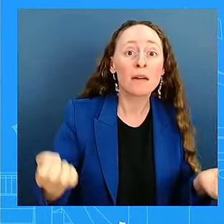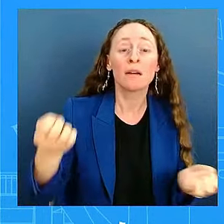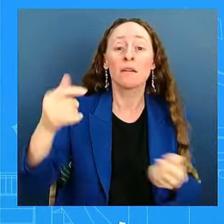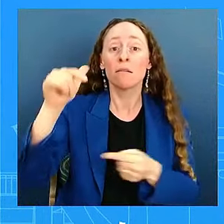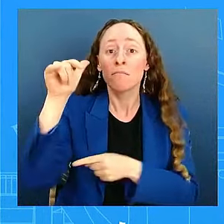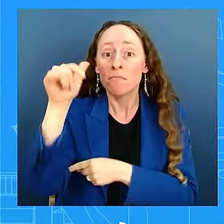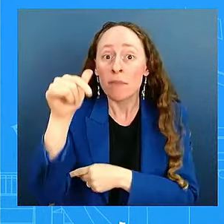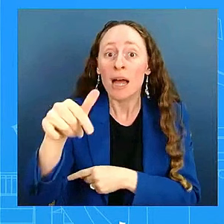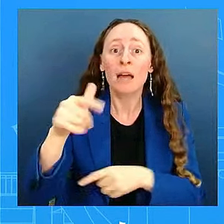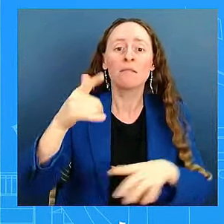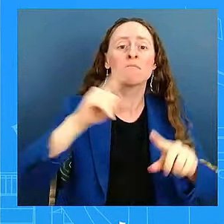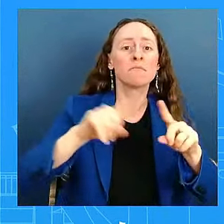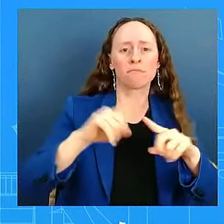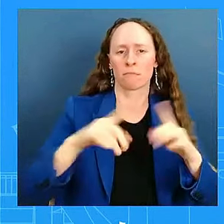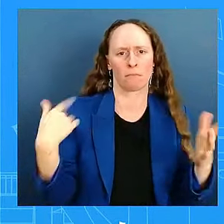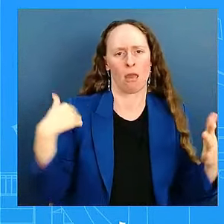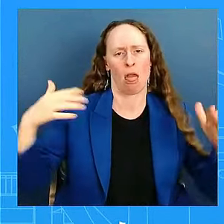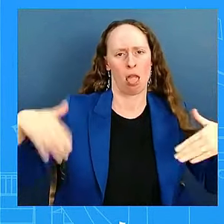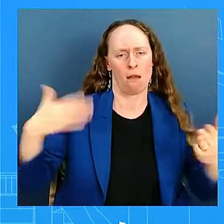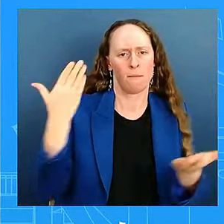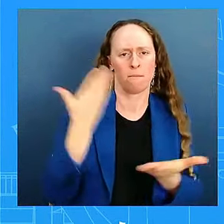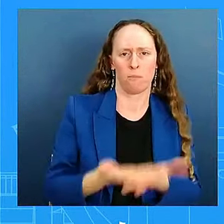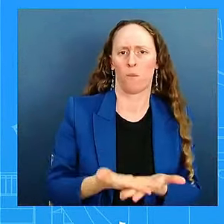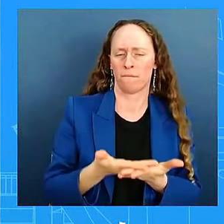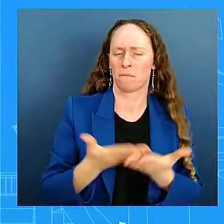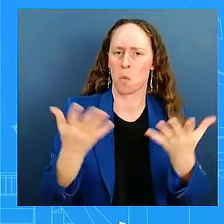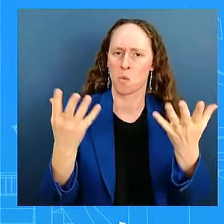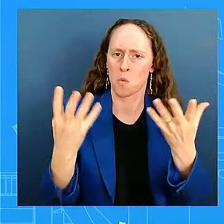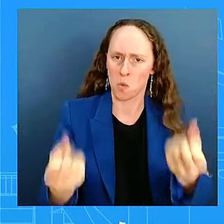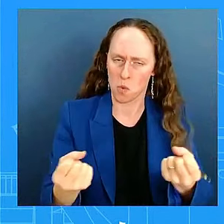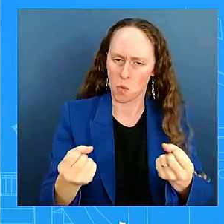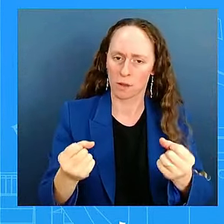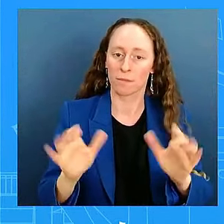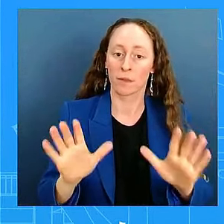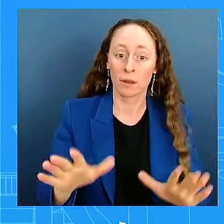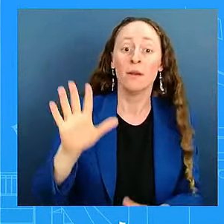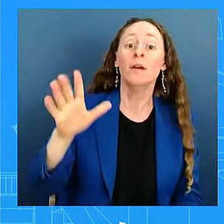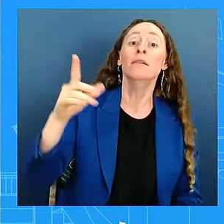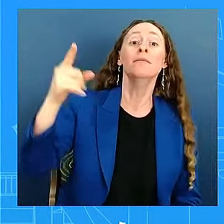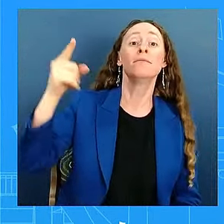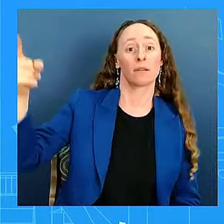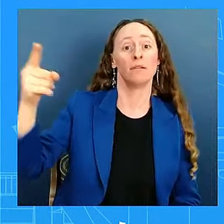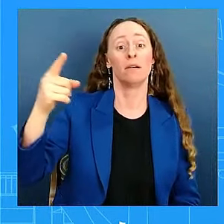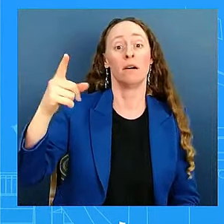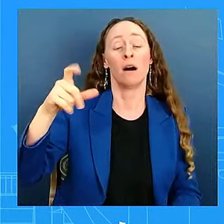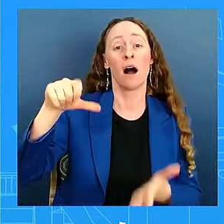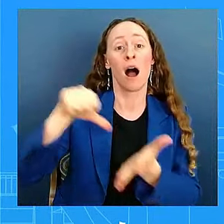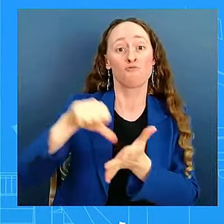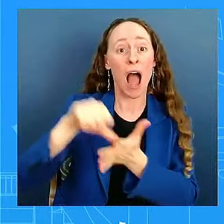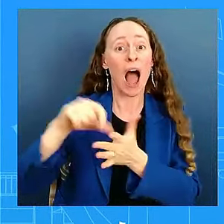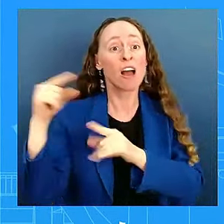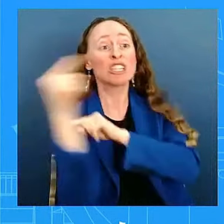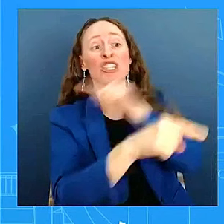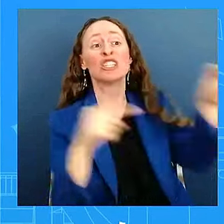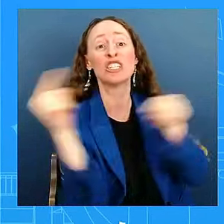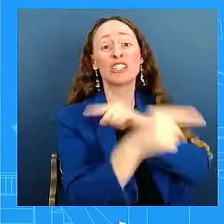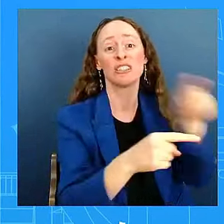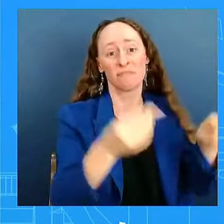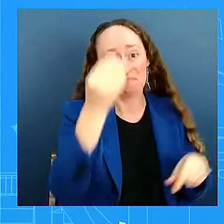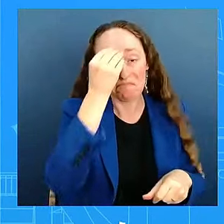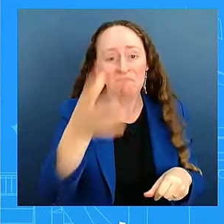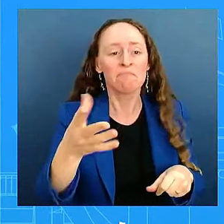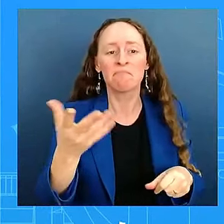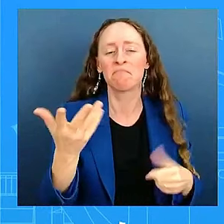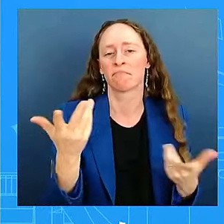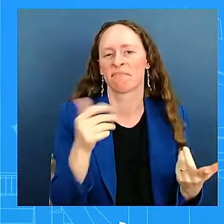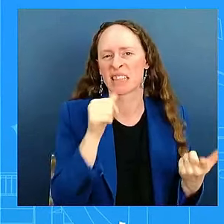what we know at this point, this attack appears to have been defeated and ineffective. This was first and foremost the result of the professionalism